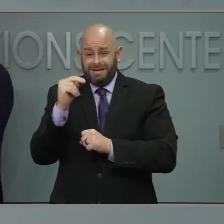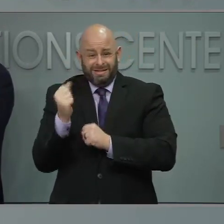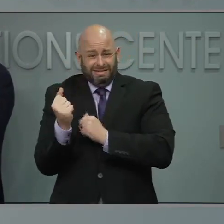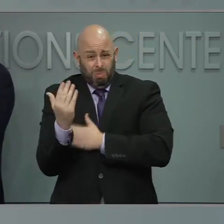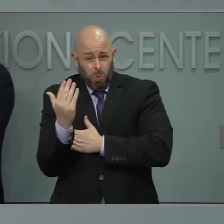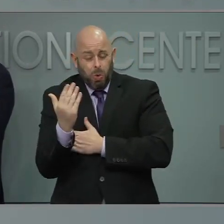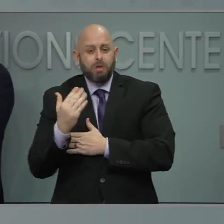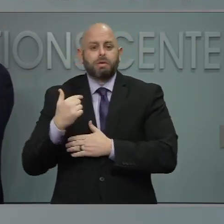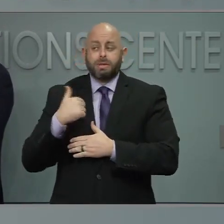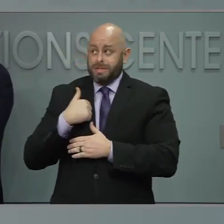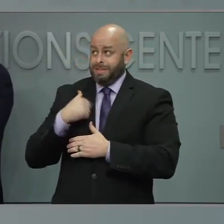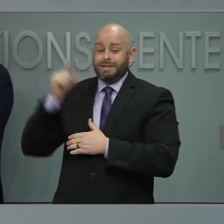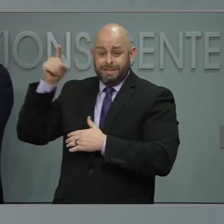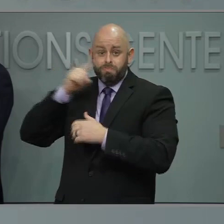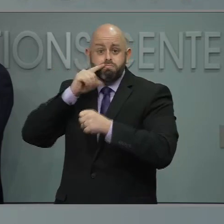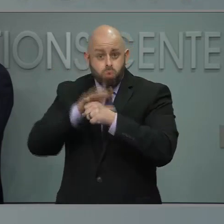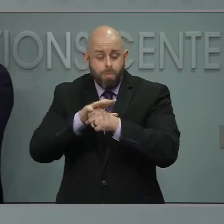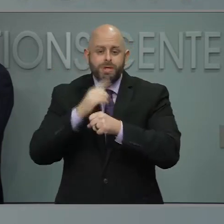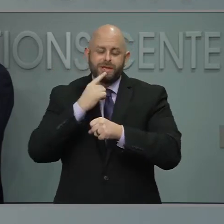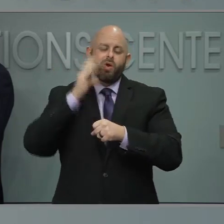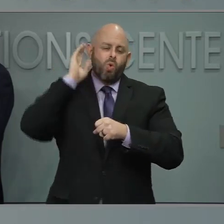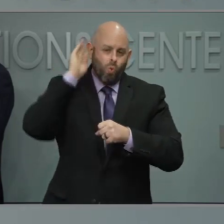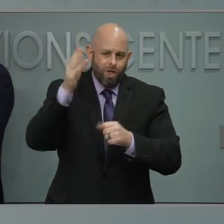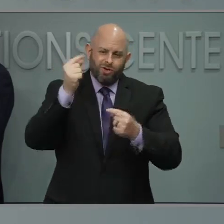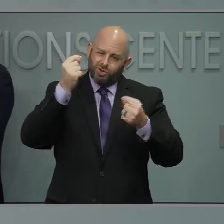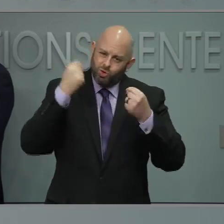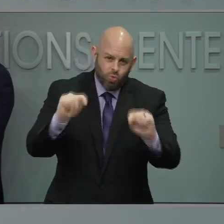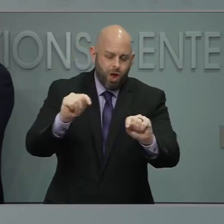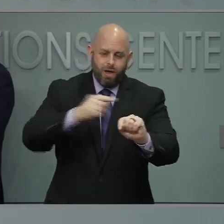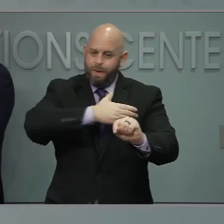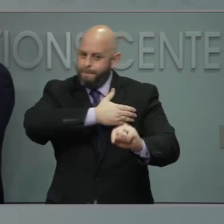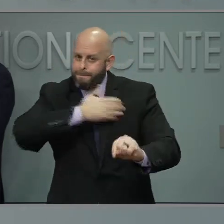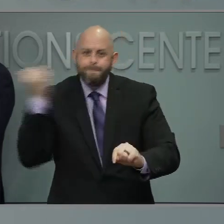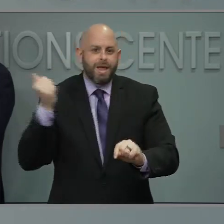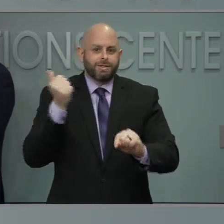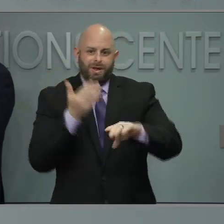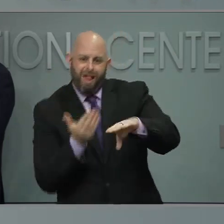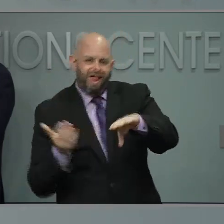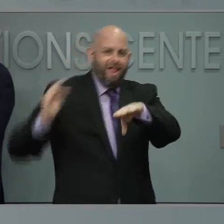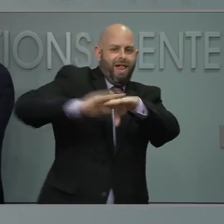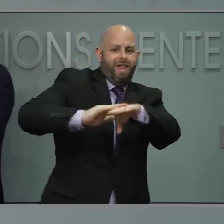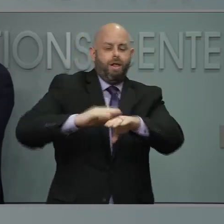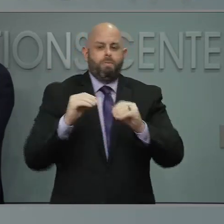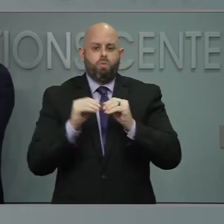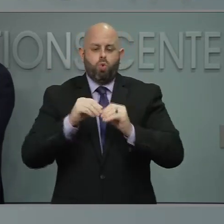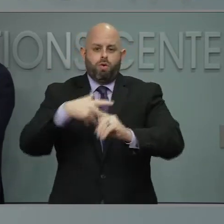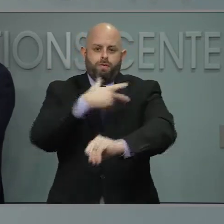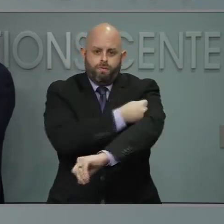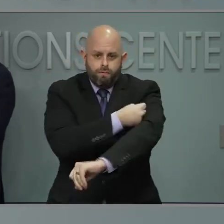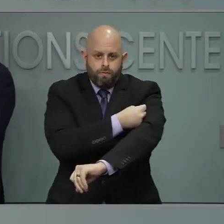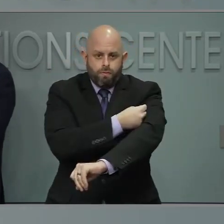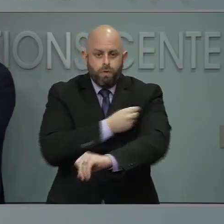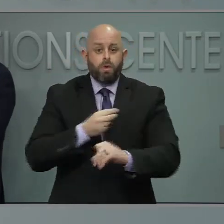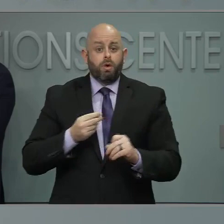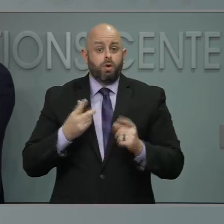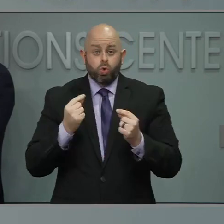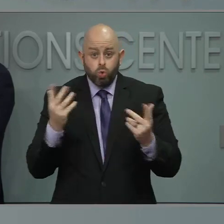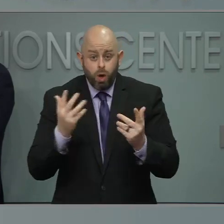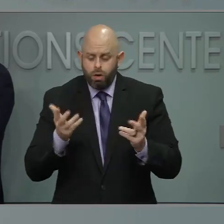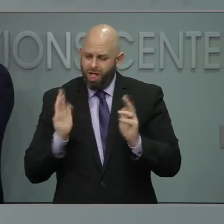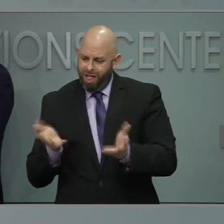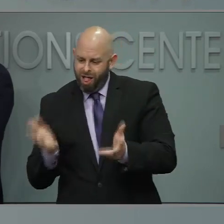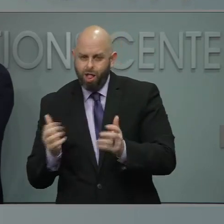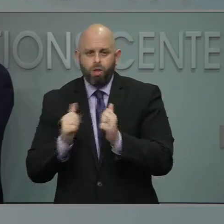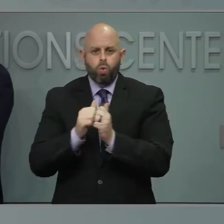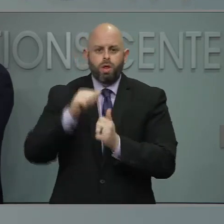increase the supply of vaccinations. They've been talking to Pfizer and Moderna and there have been some promises of